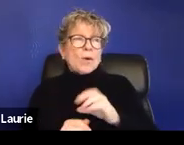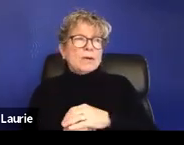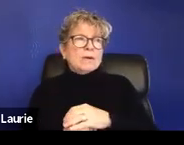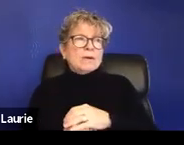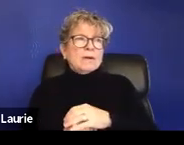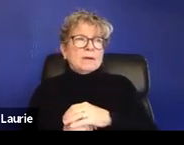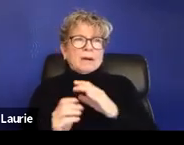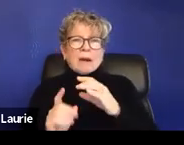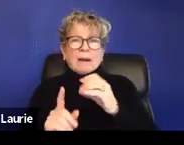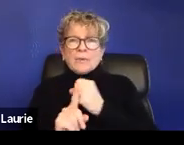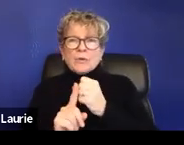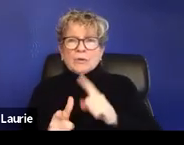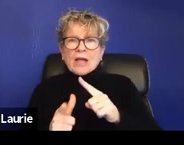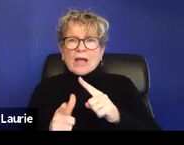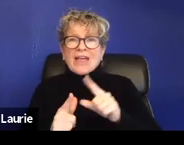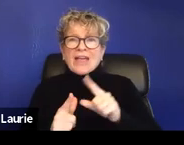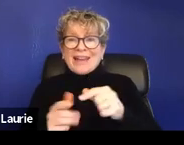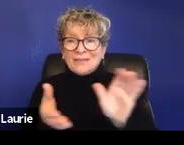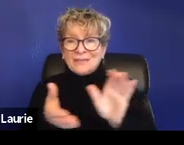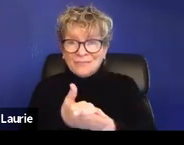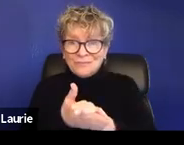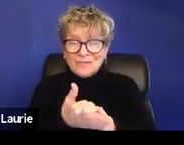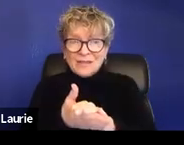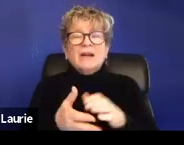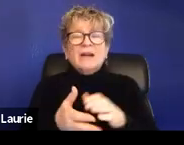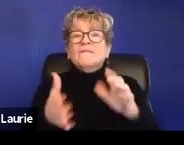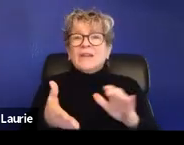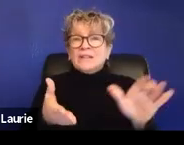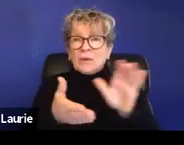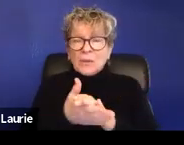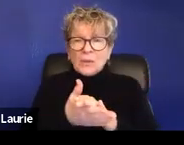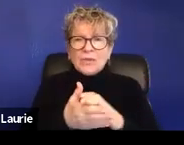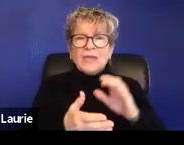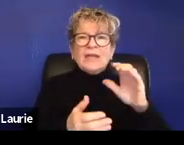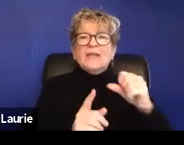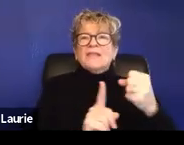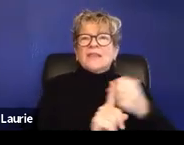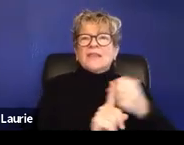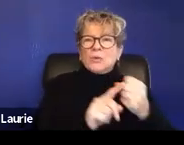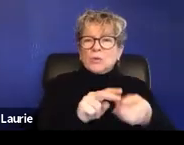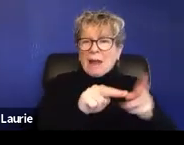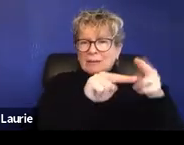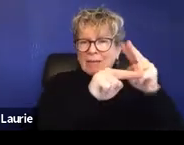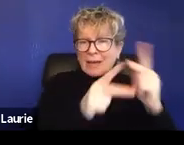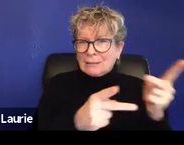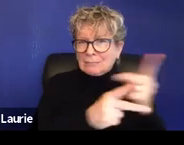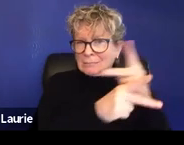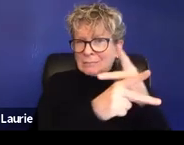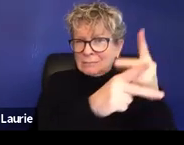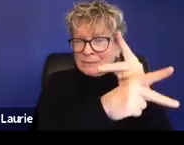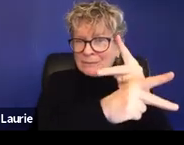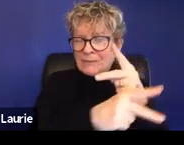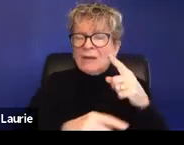to their abuser and it of course escalated the abuse escalated. So for the purpose of the protection order, the entire